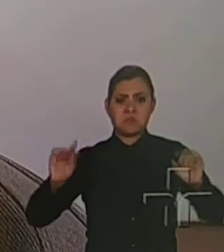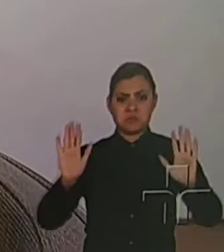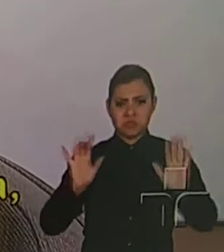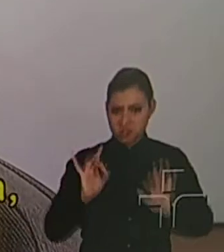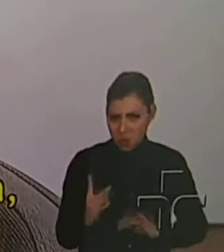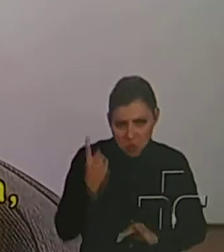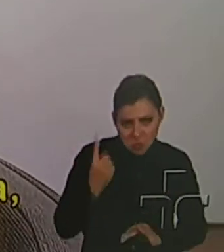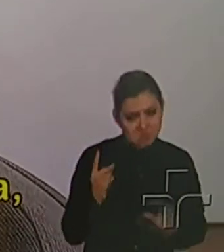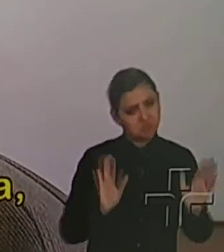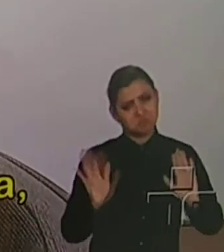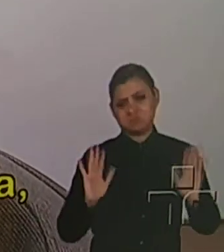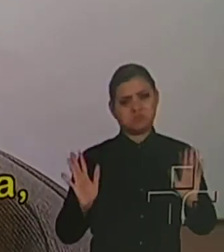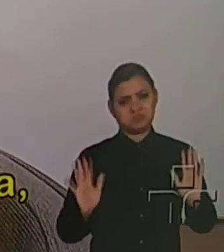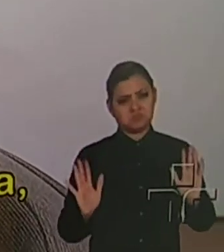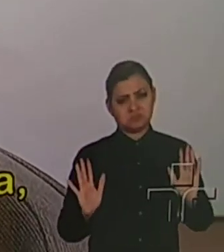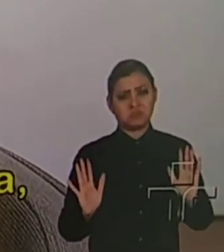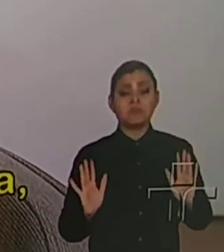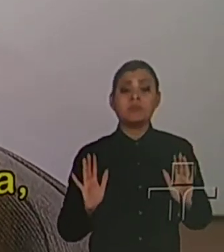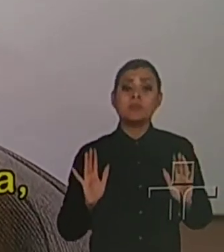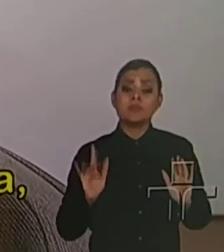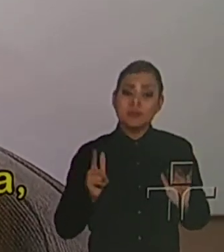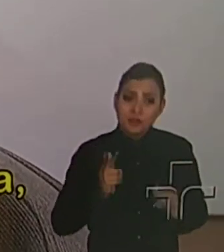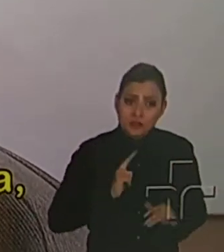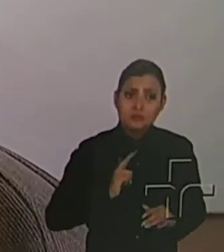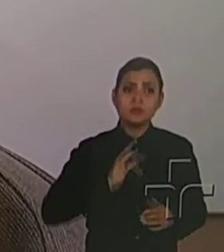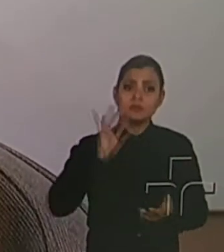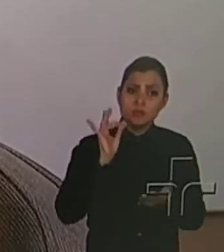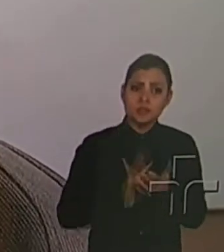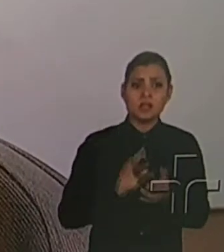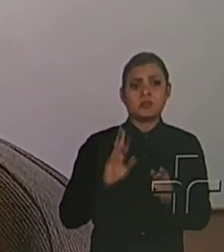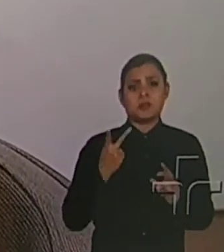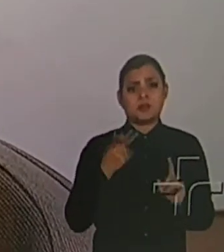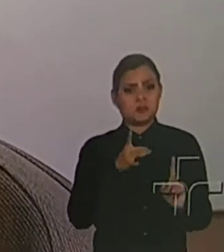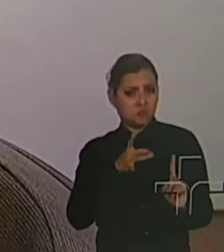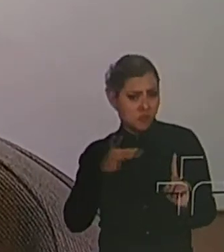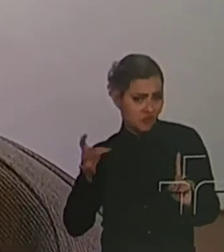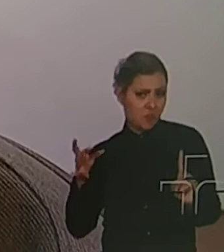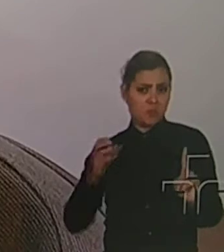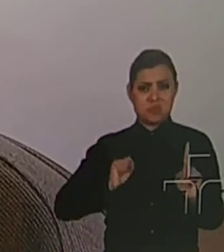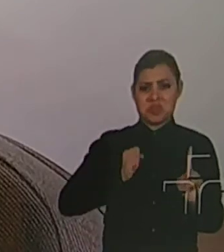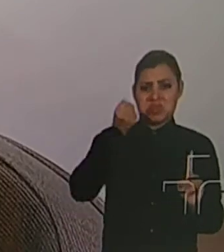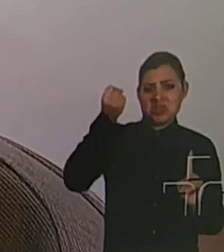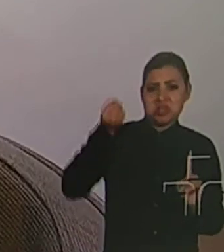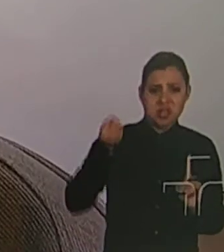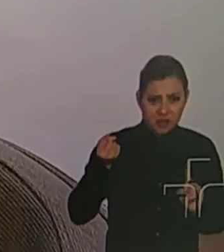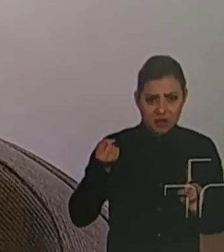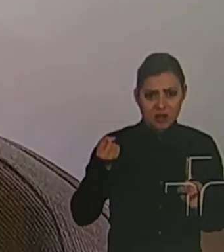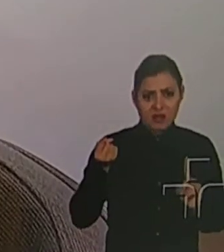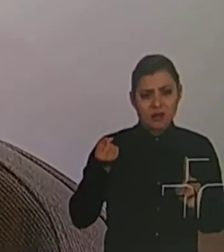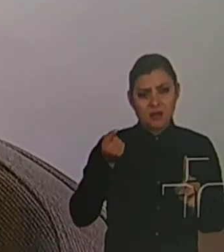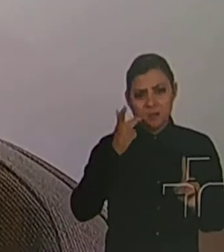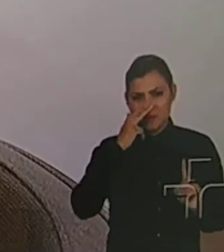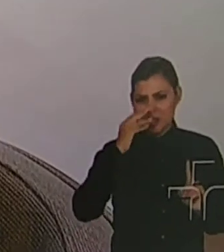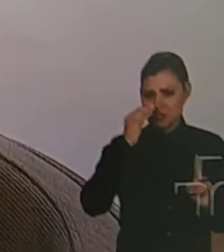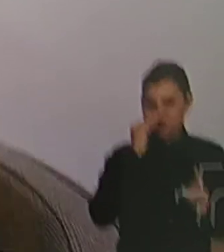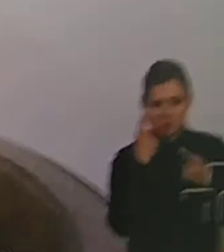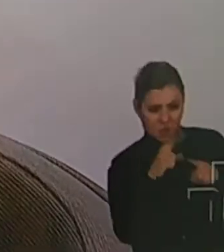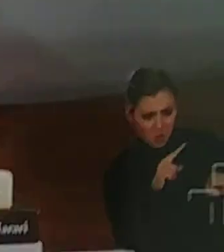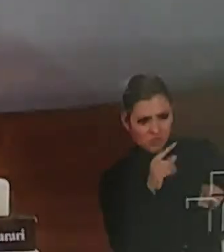that makes it inevitably homophobic or inevitably against women or against this or against that.